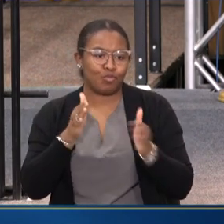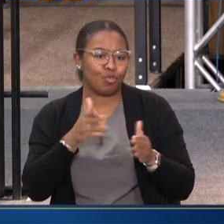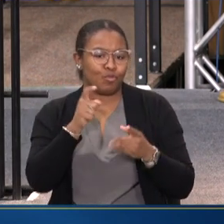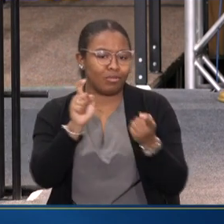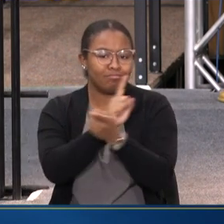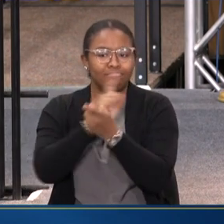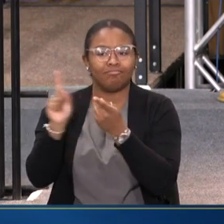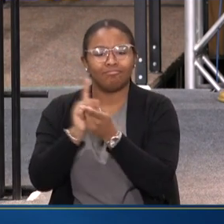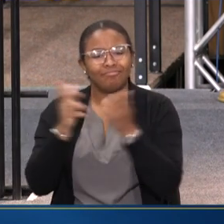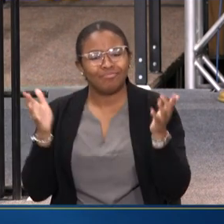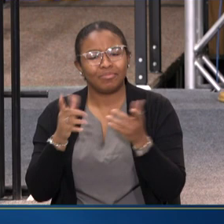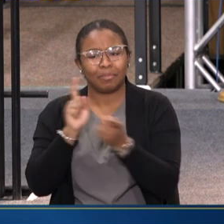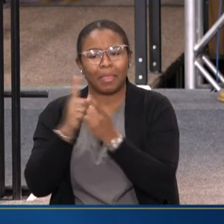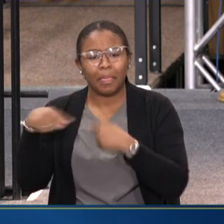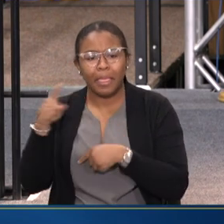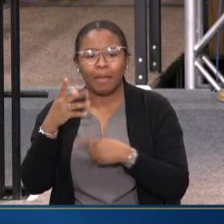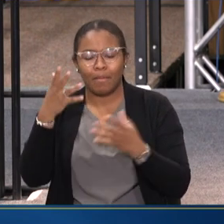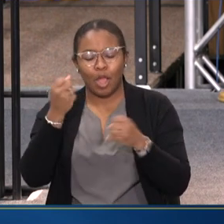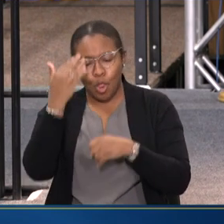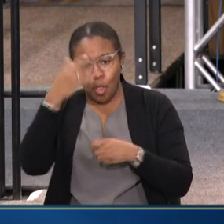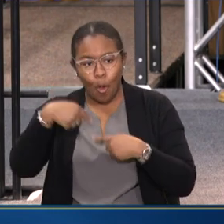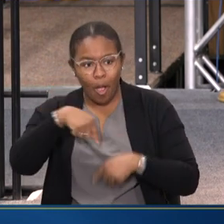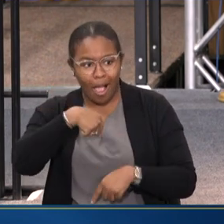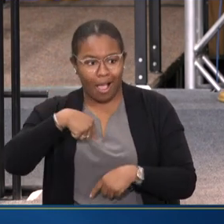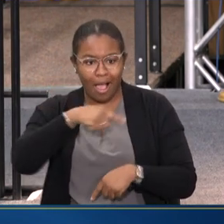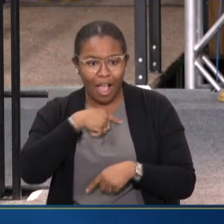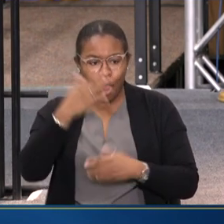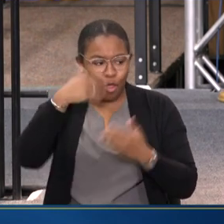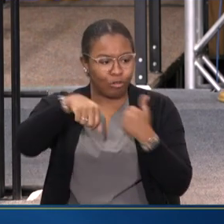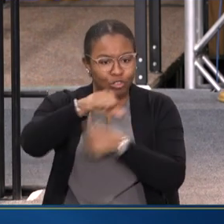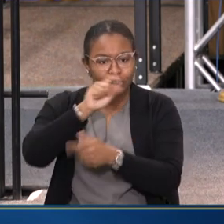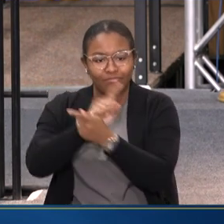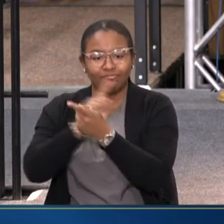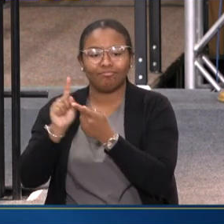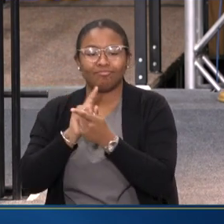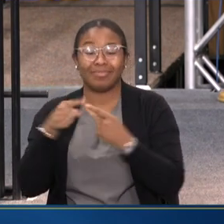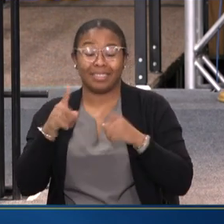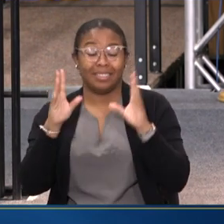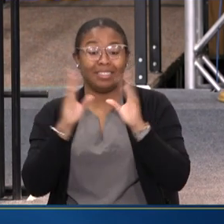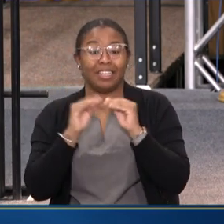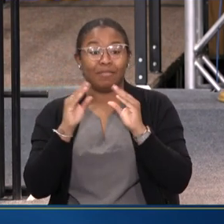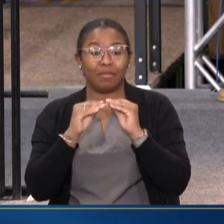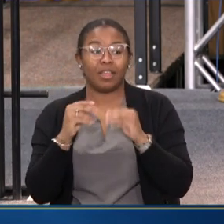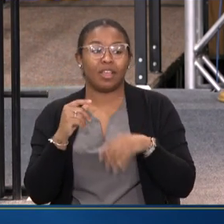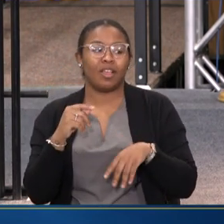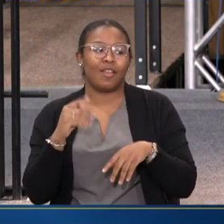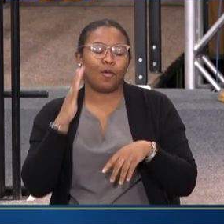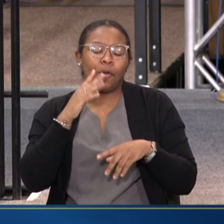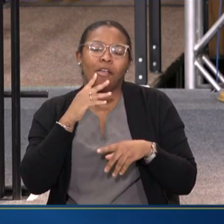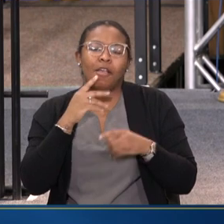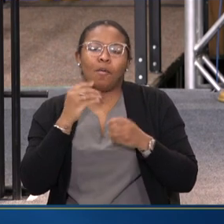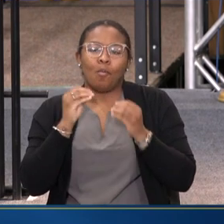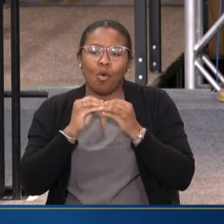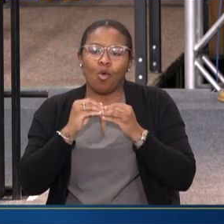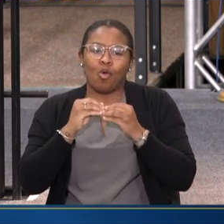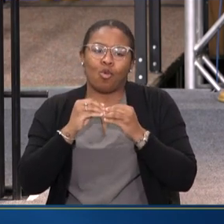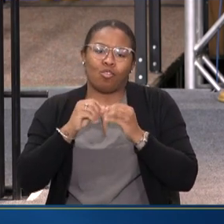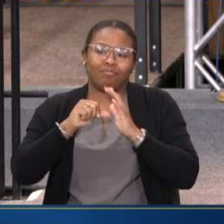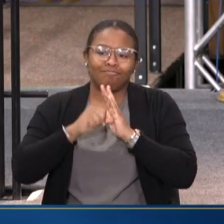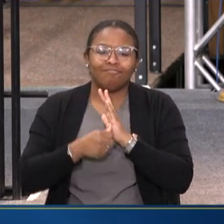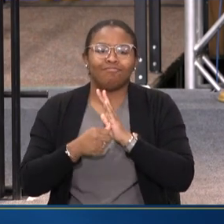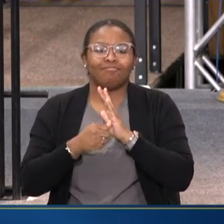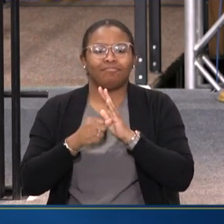get to know them, get to know us, get to know each other. This summit will be made even more meaningful if you build